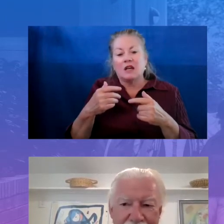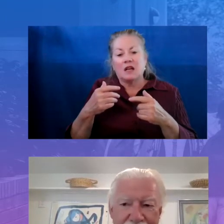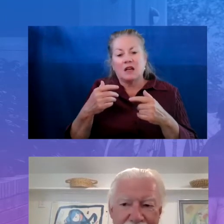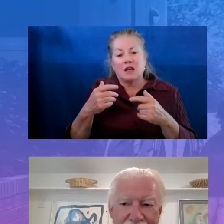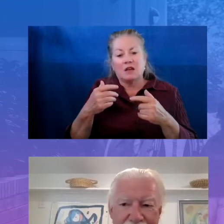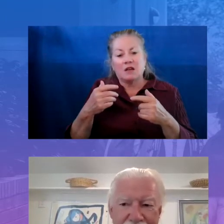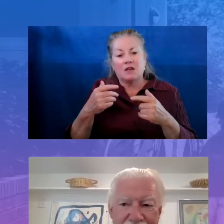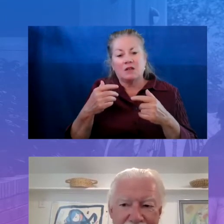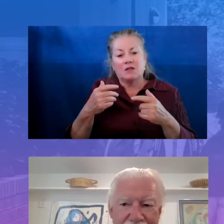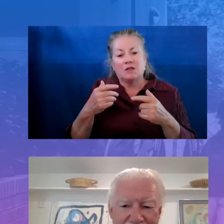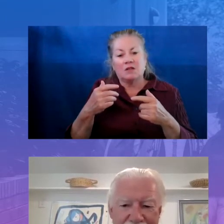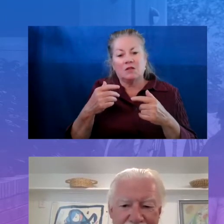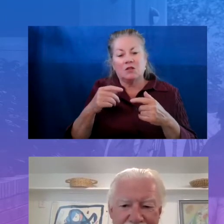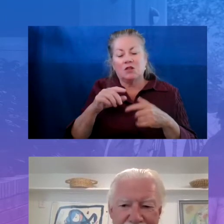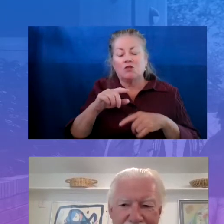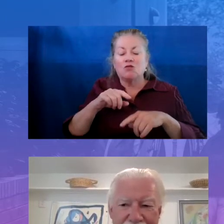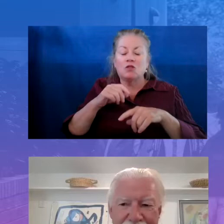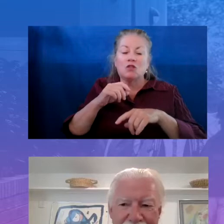happening without our partnership.